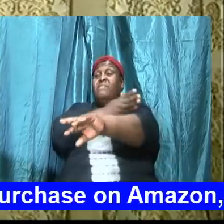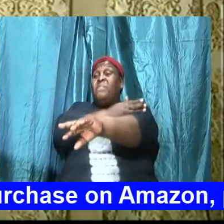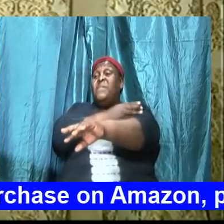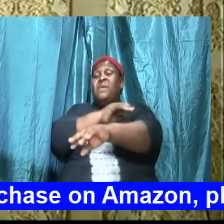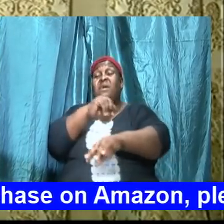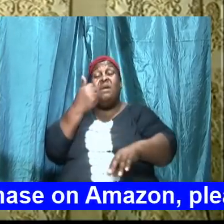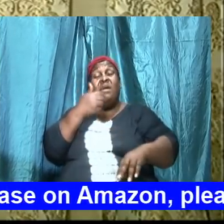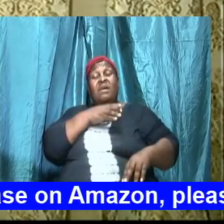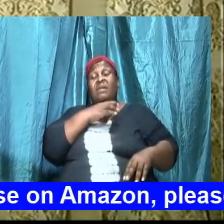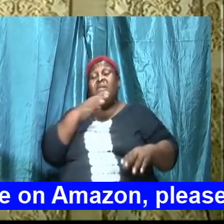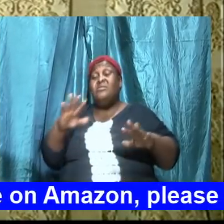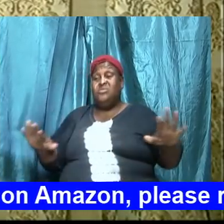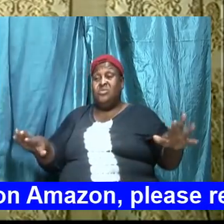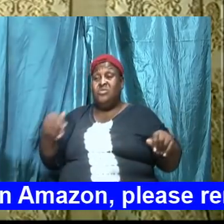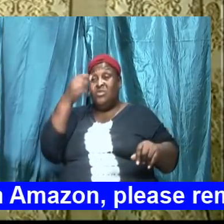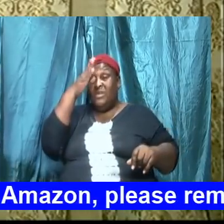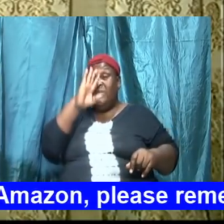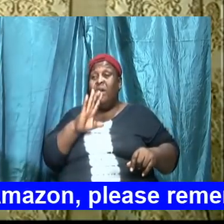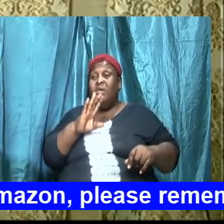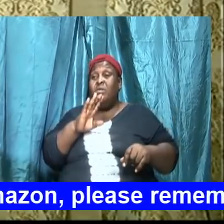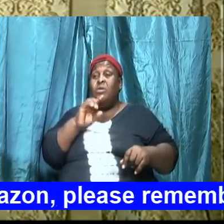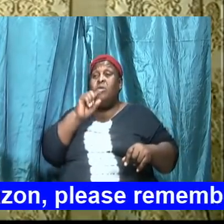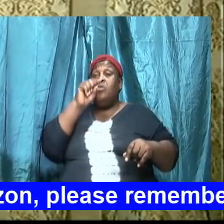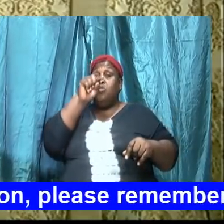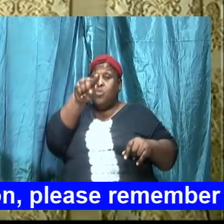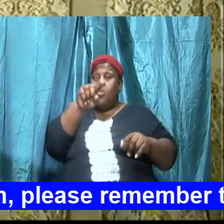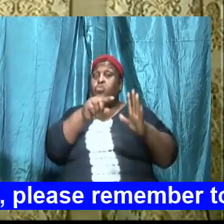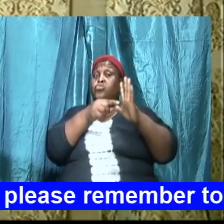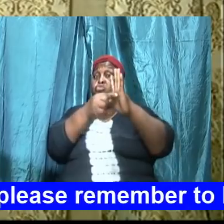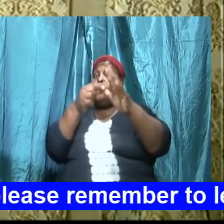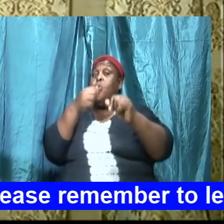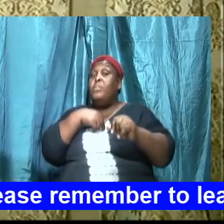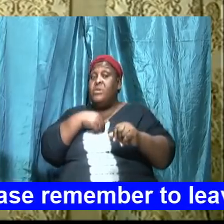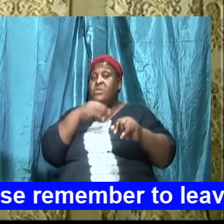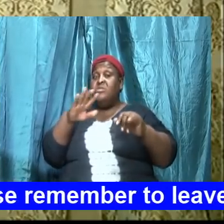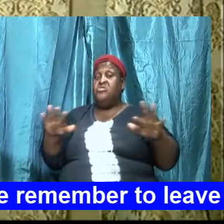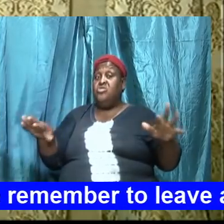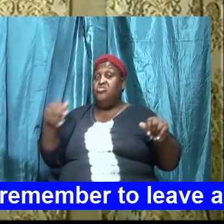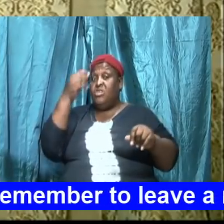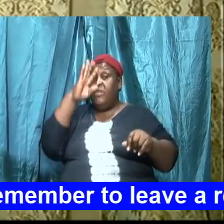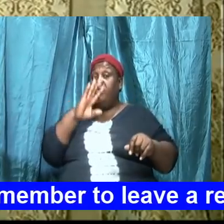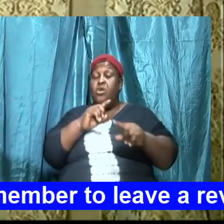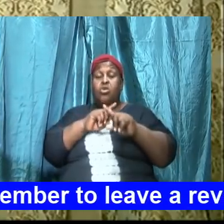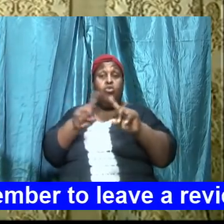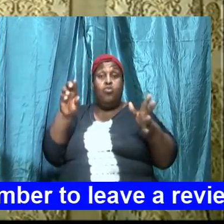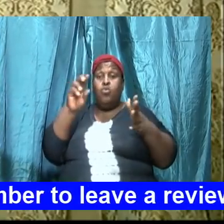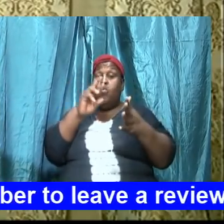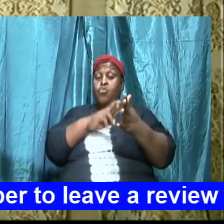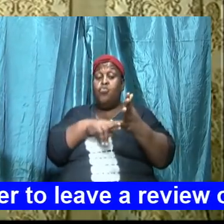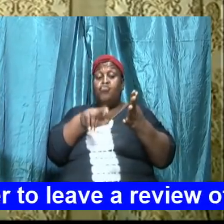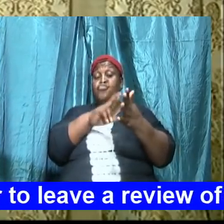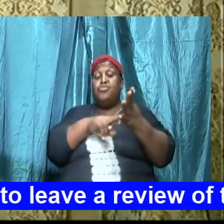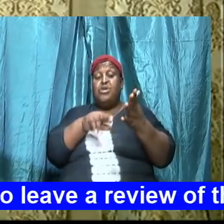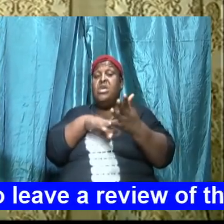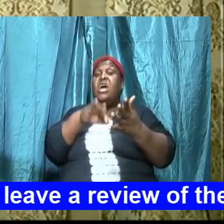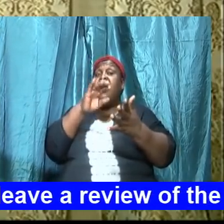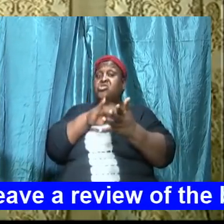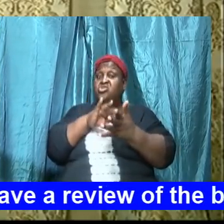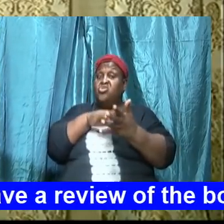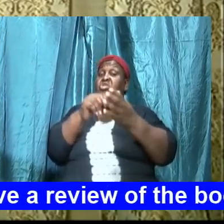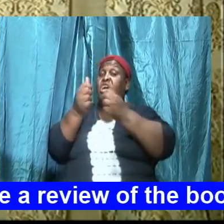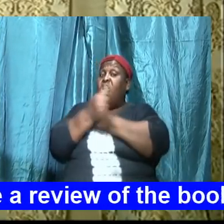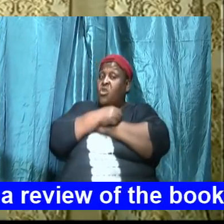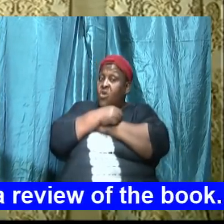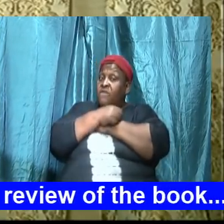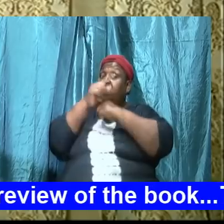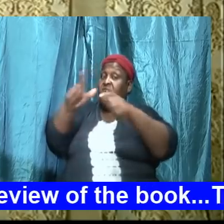child of God you show me the child of God that don't read and study and embrace and apply